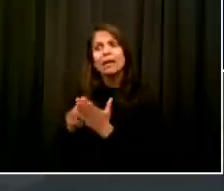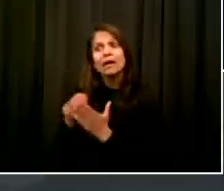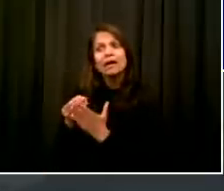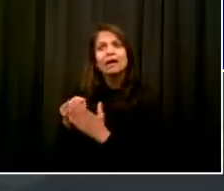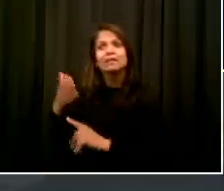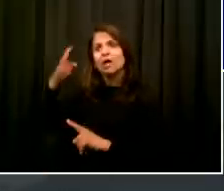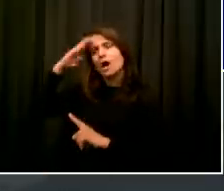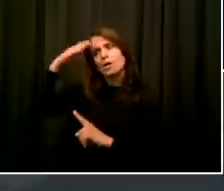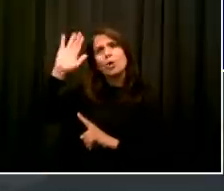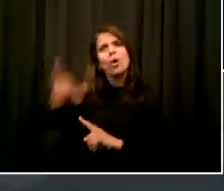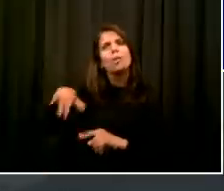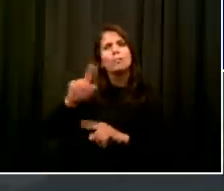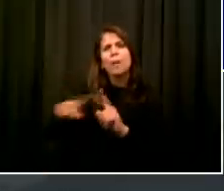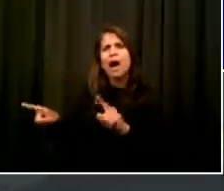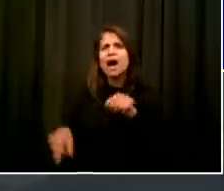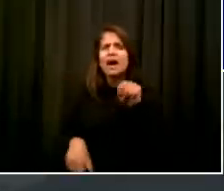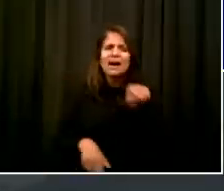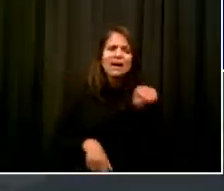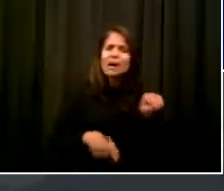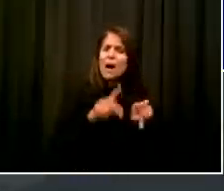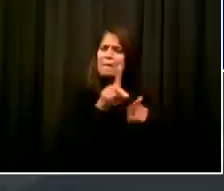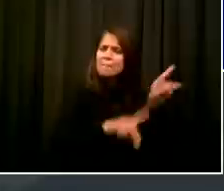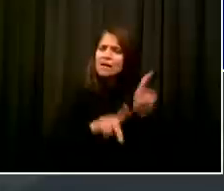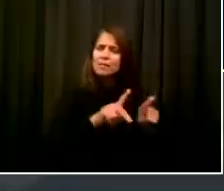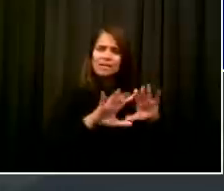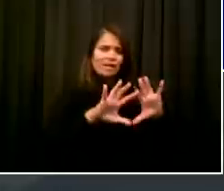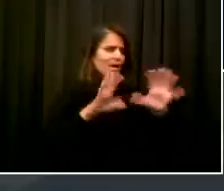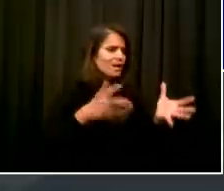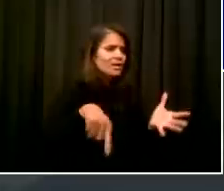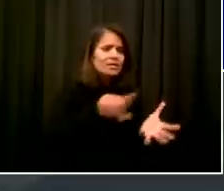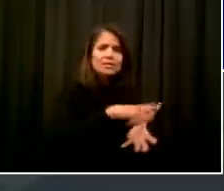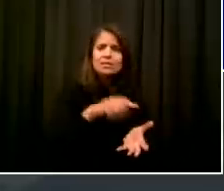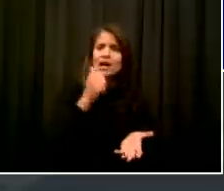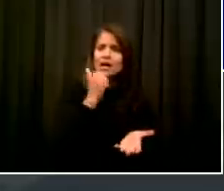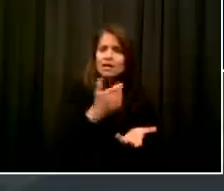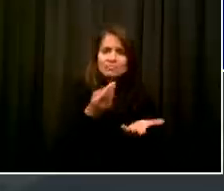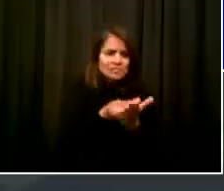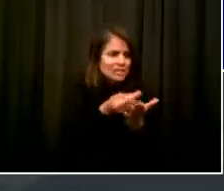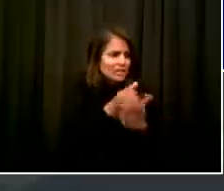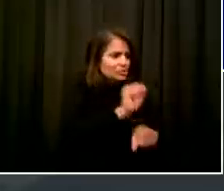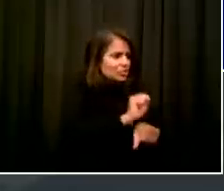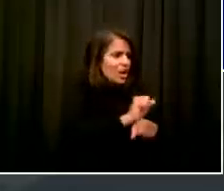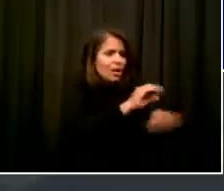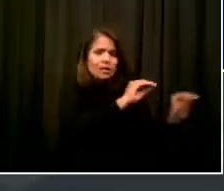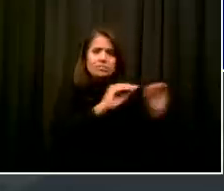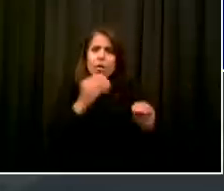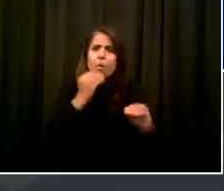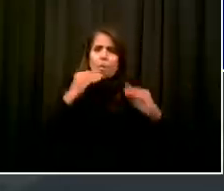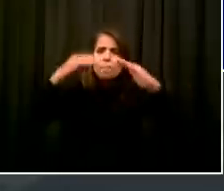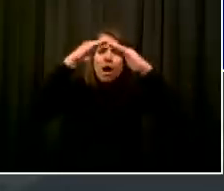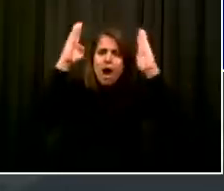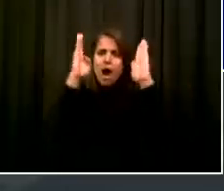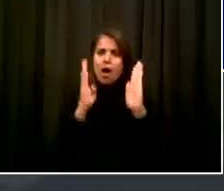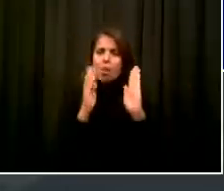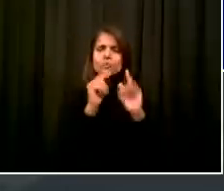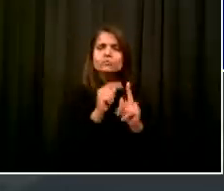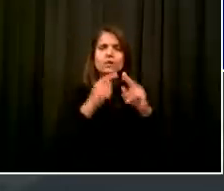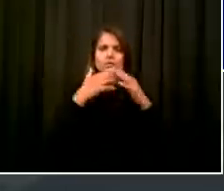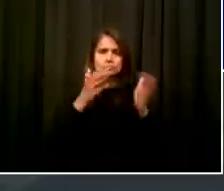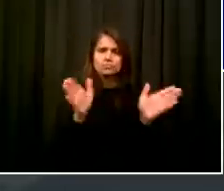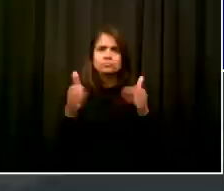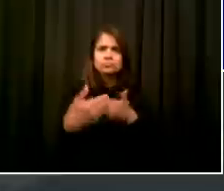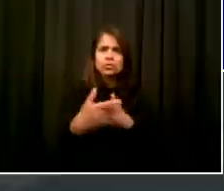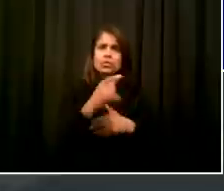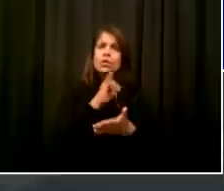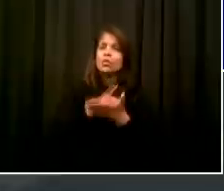freeze. And that is such important news for working people. One additional step to make sure you can keep